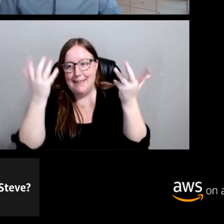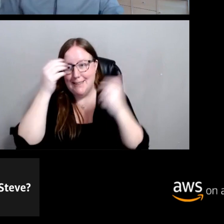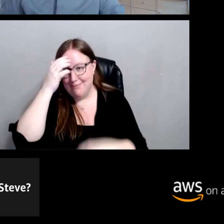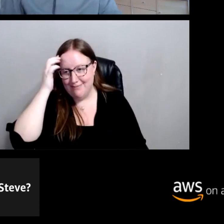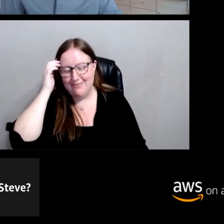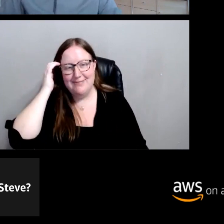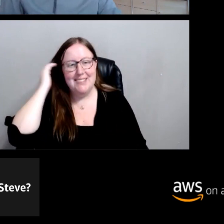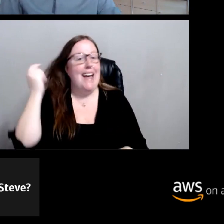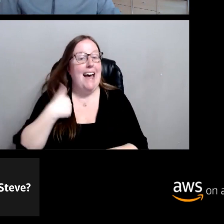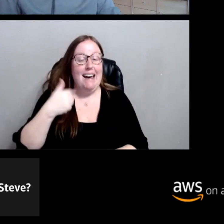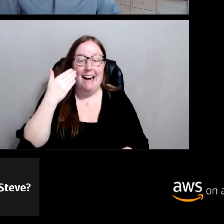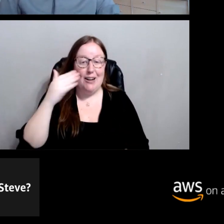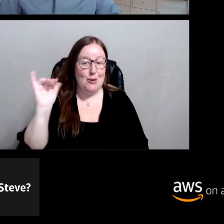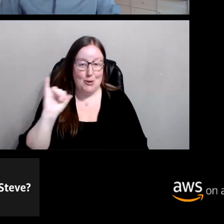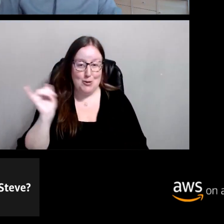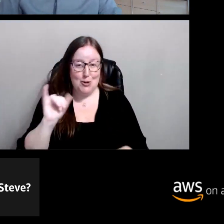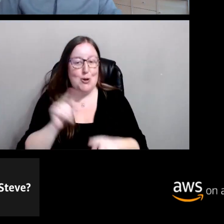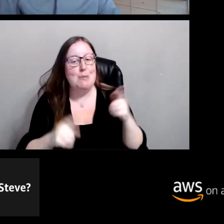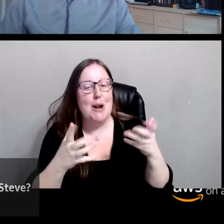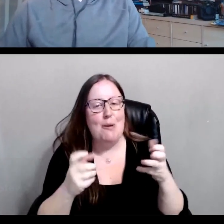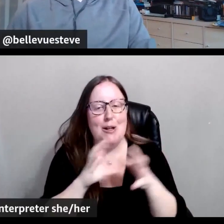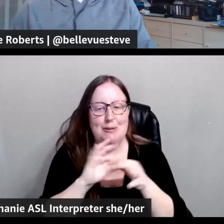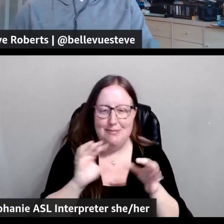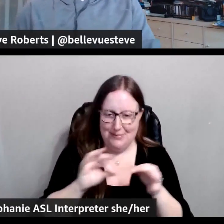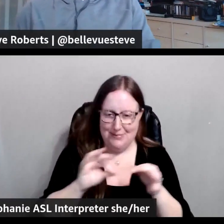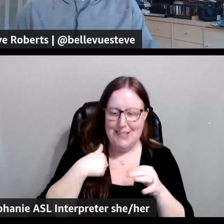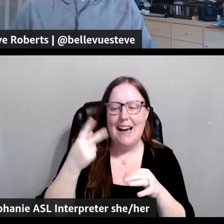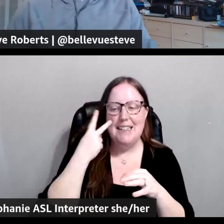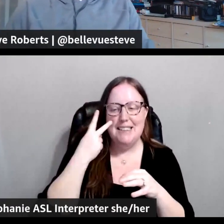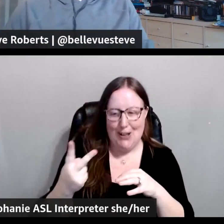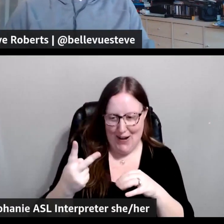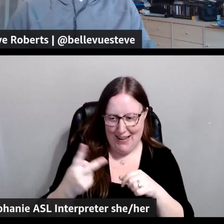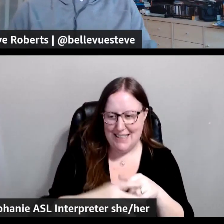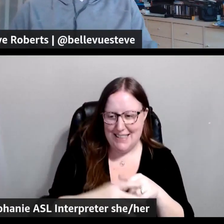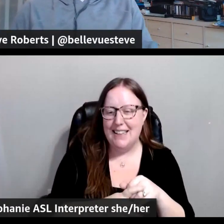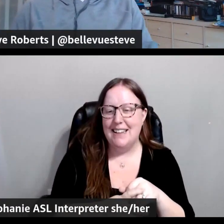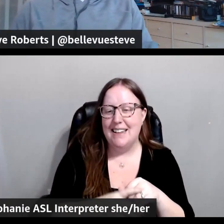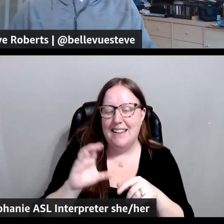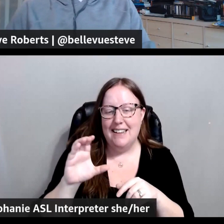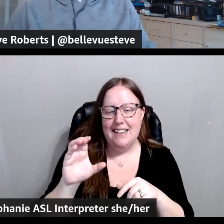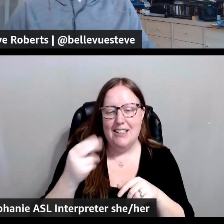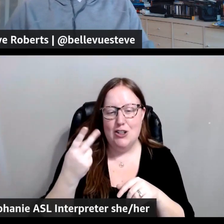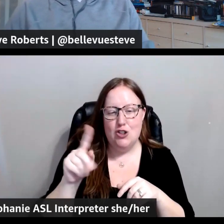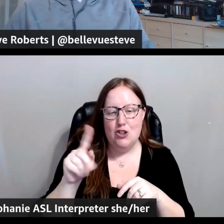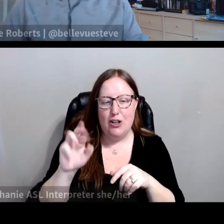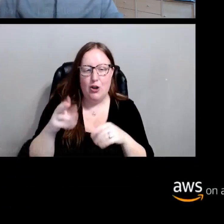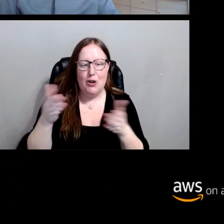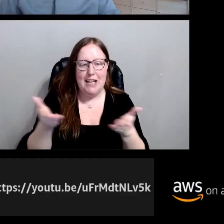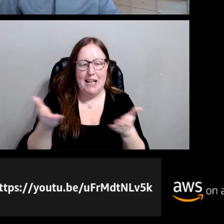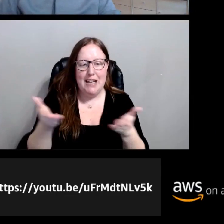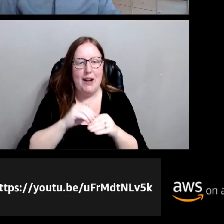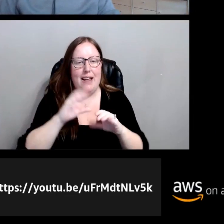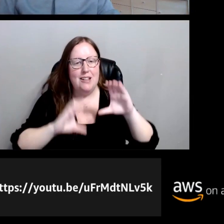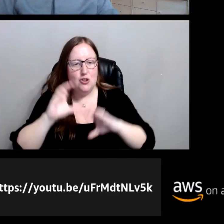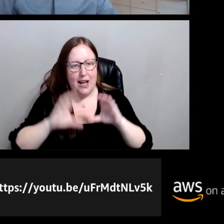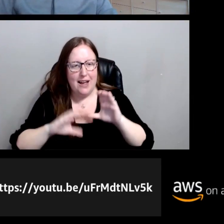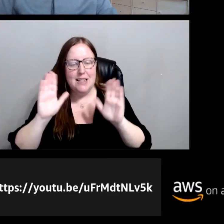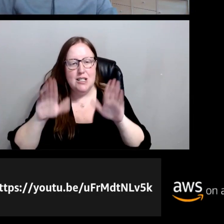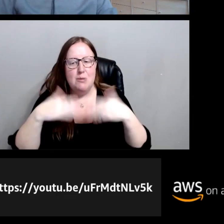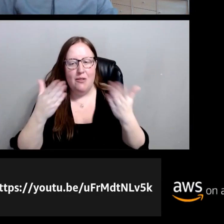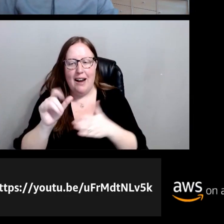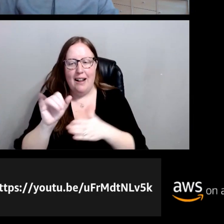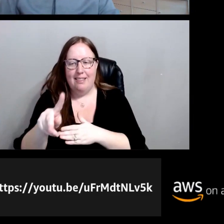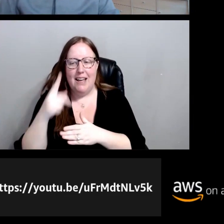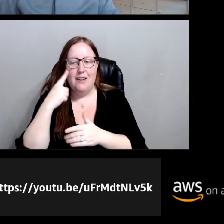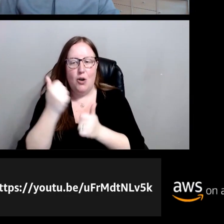I don't know either. But, you I did want to call that one out because I saw it. Chander is here in the chat as well. And Chander has provided a link for